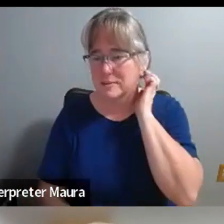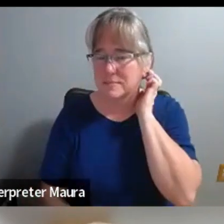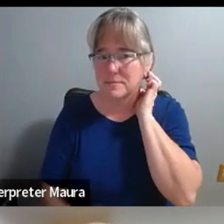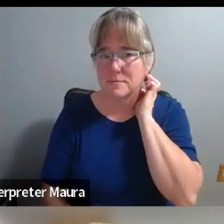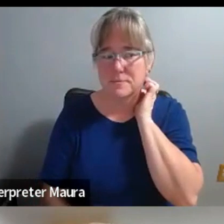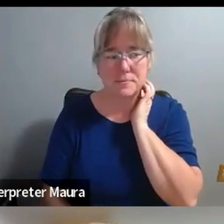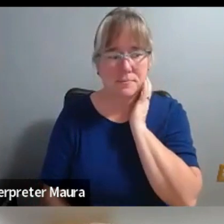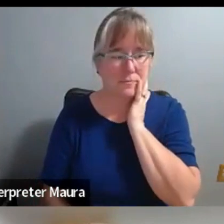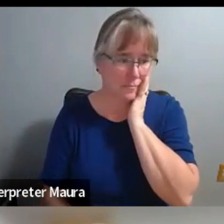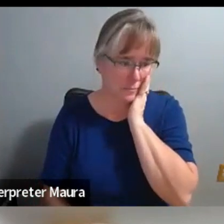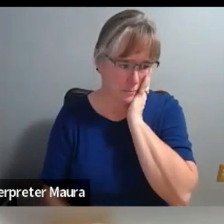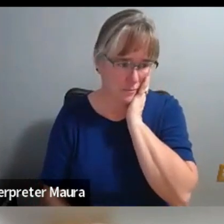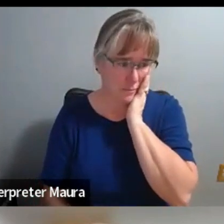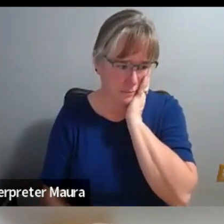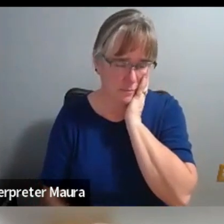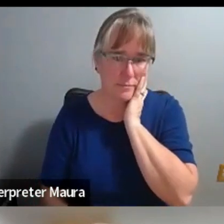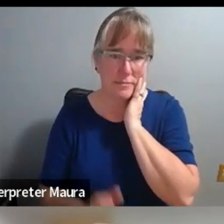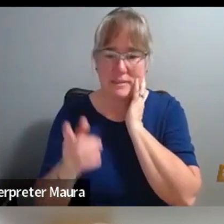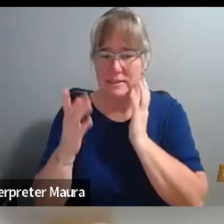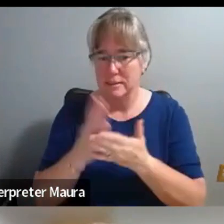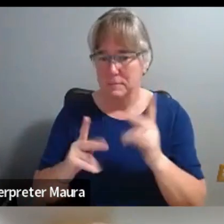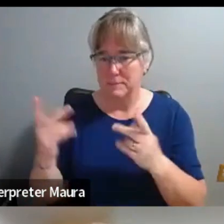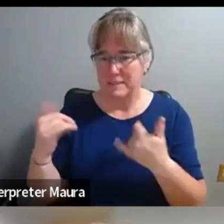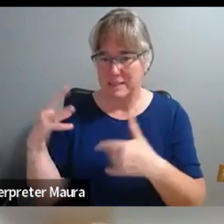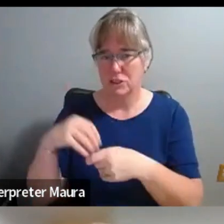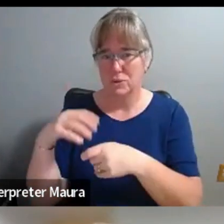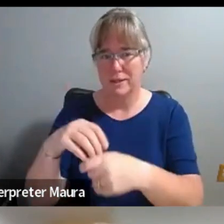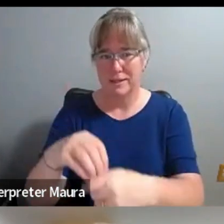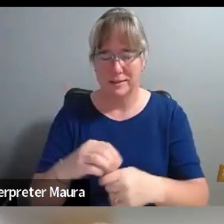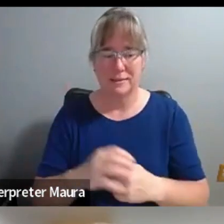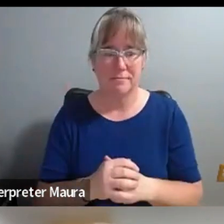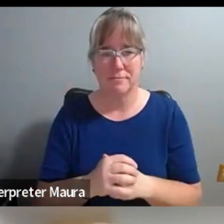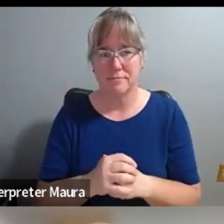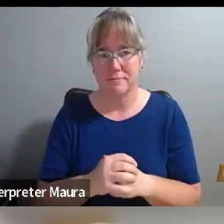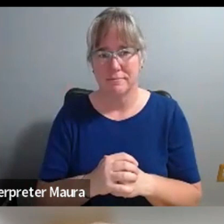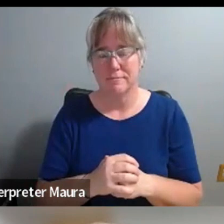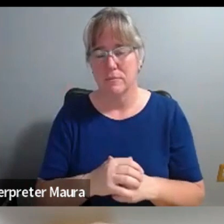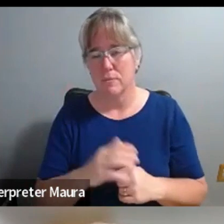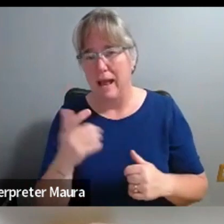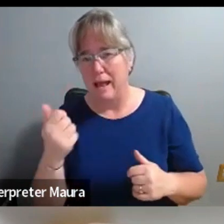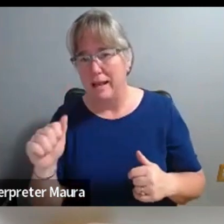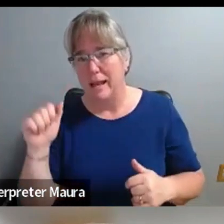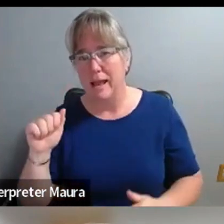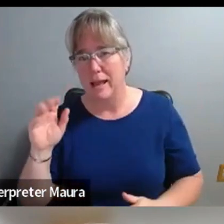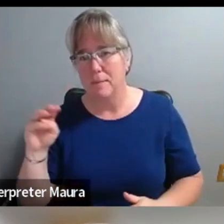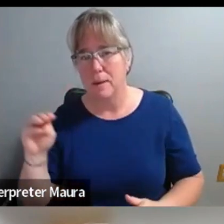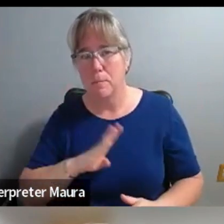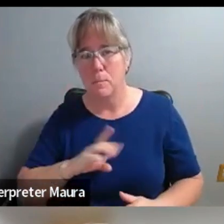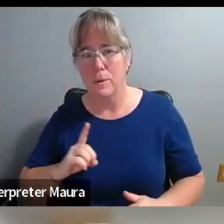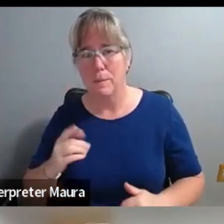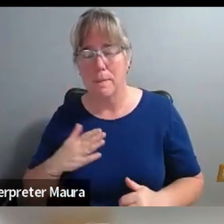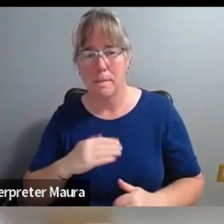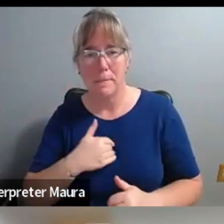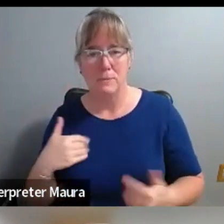I don't see, I see some people still joining in. If we have other AM and board members out there, I haven't looked through the whole list yet. Feel free to